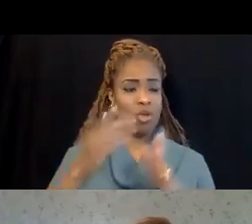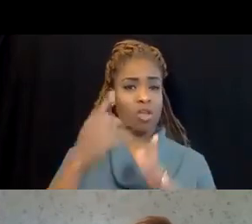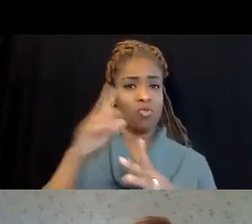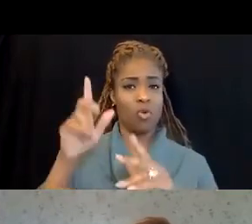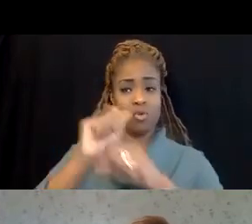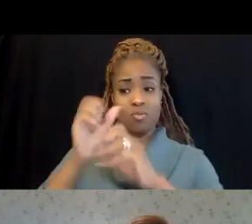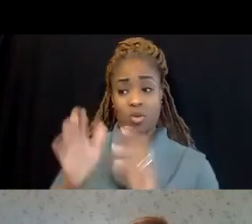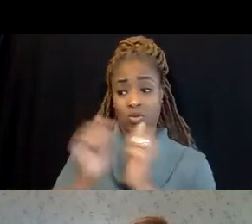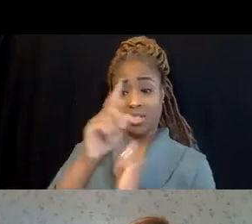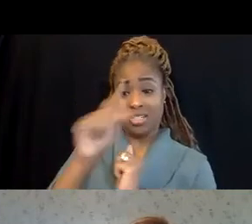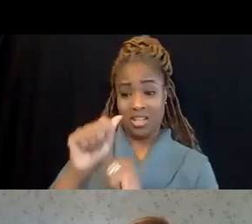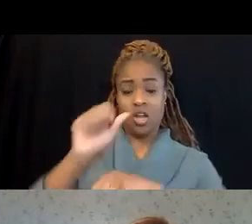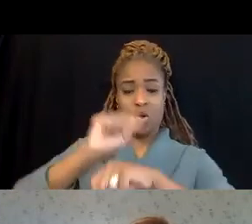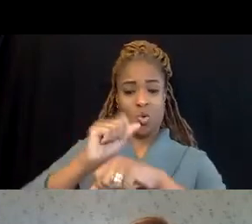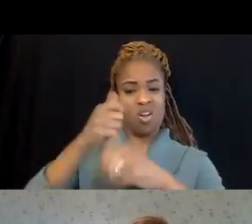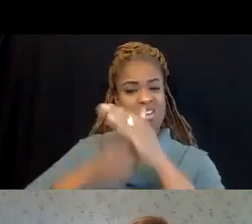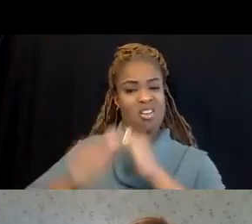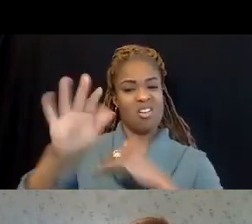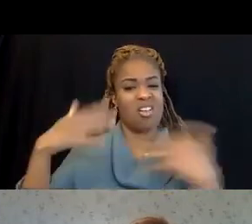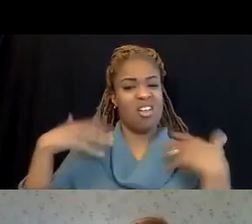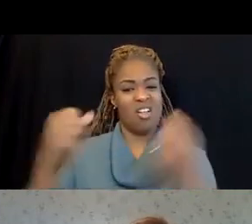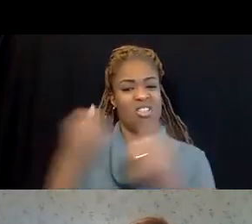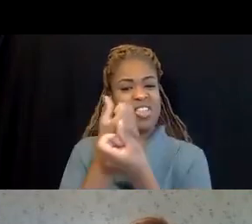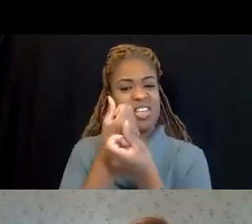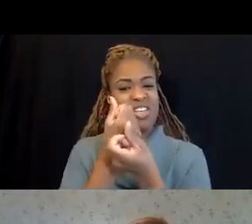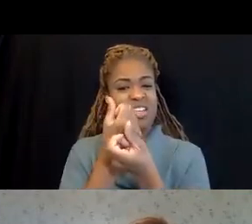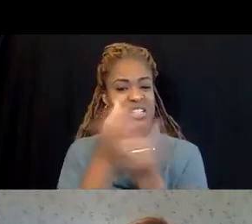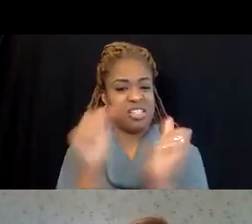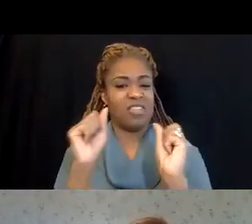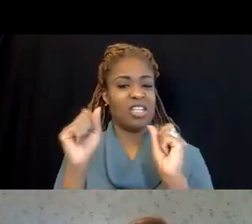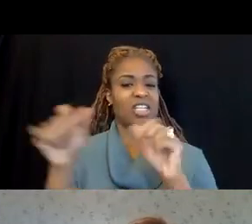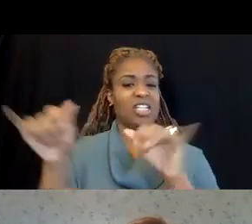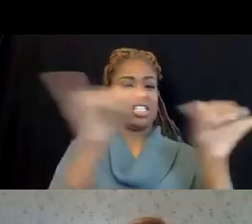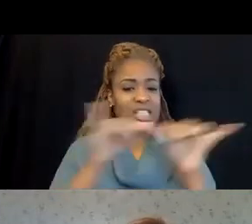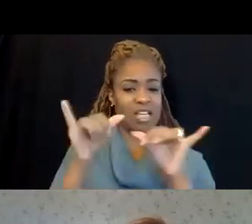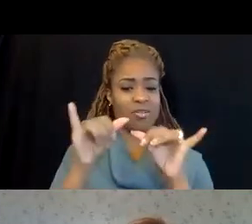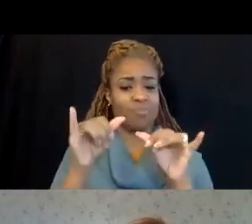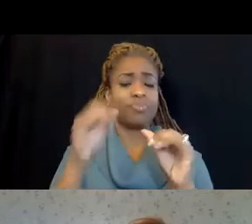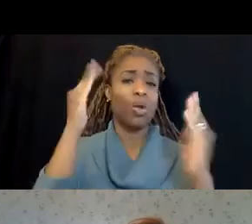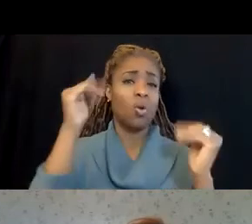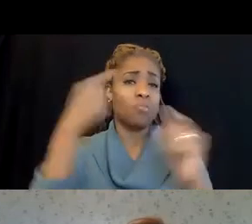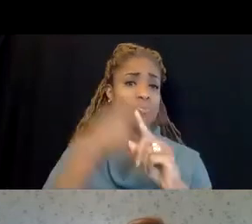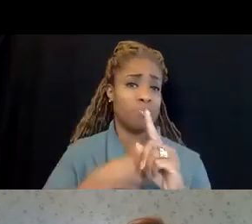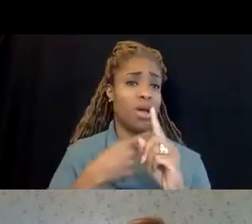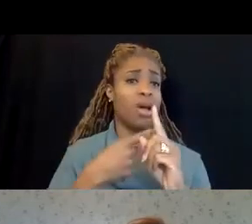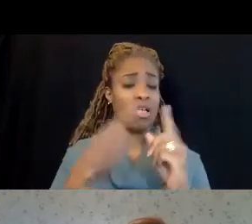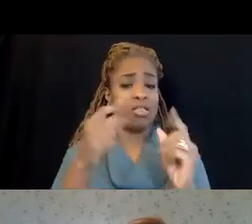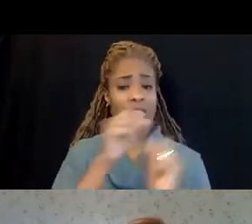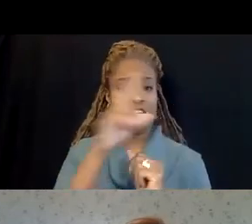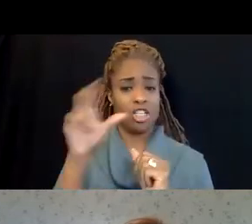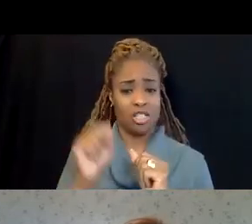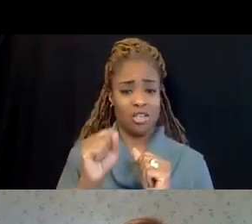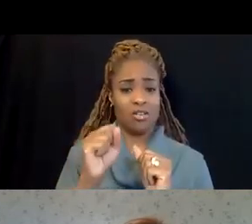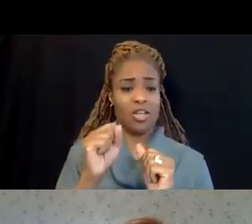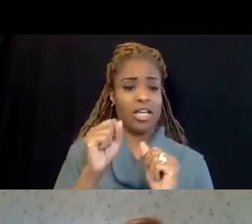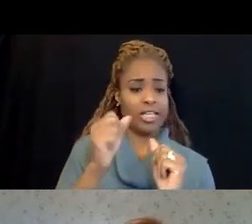within their safety and health standards. I hope this month's ADA 30 presentations piqued your interest in the various